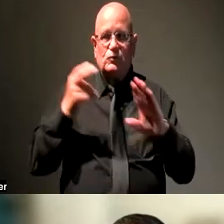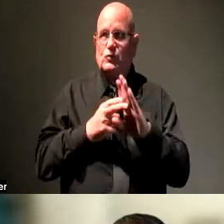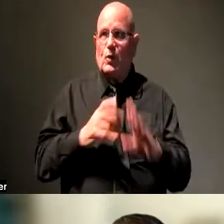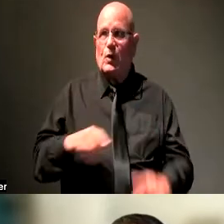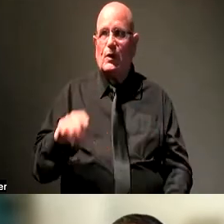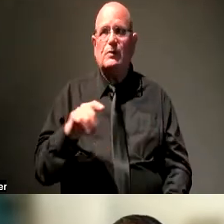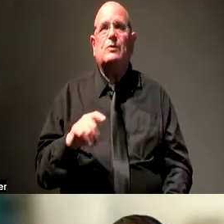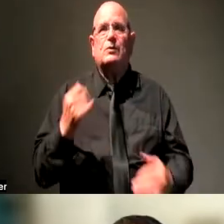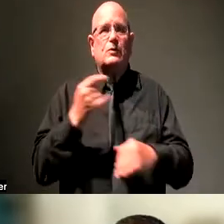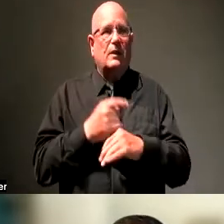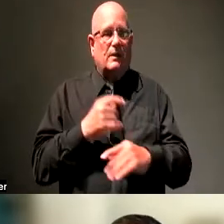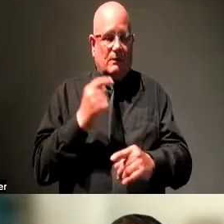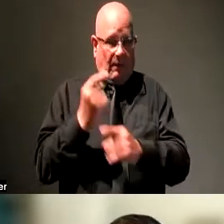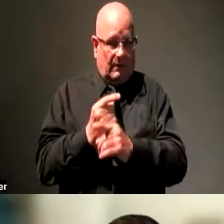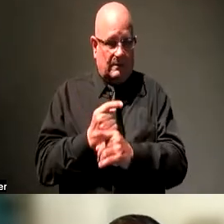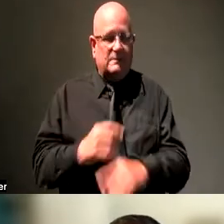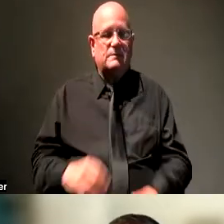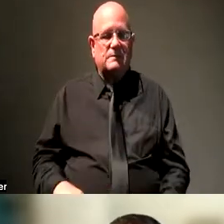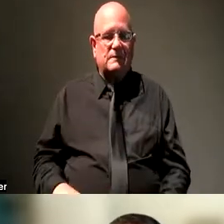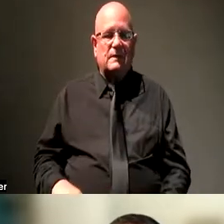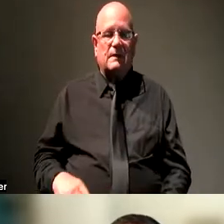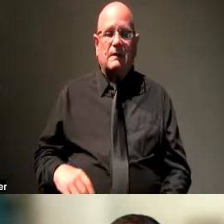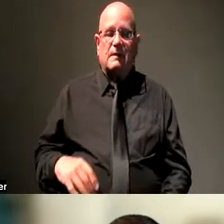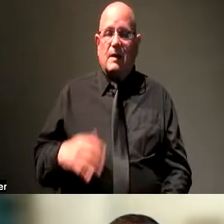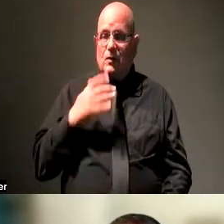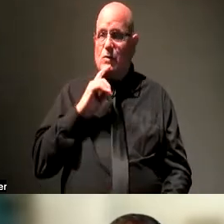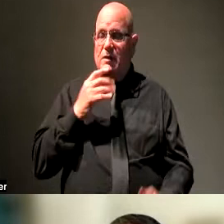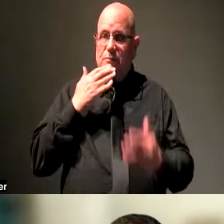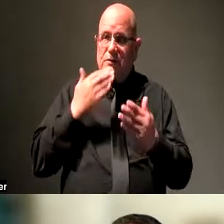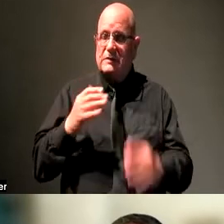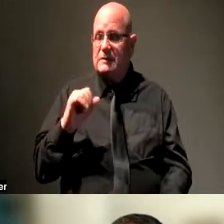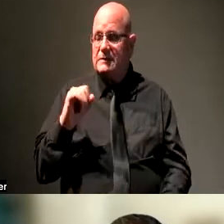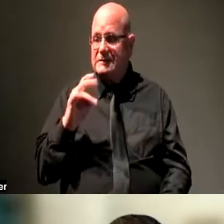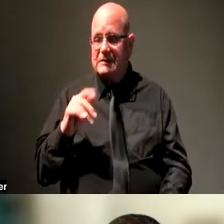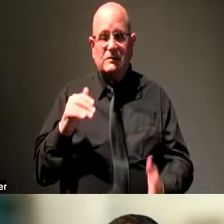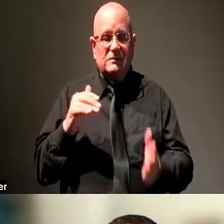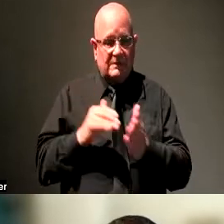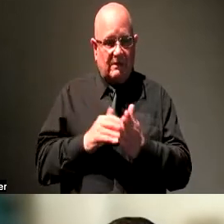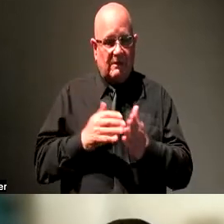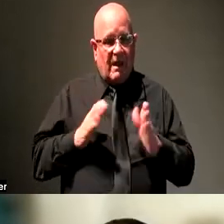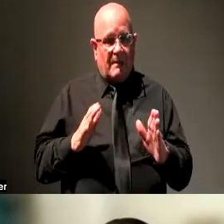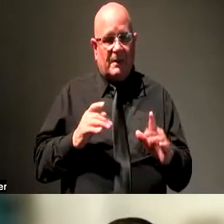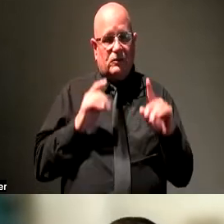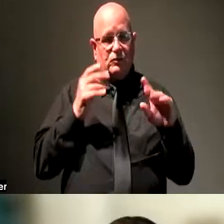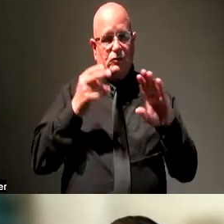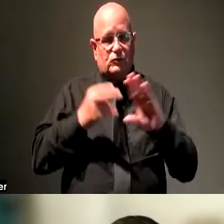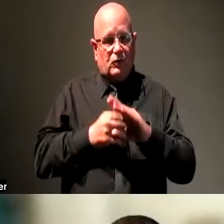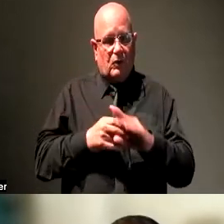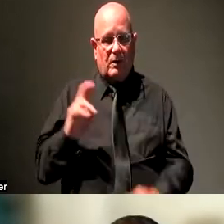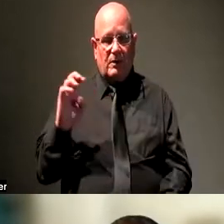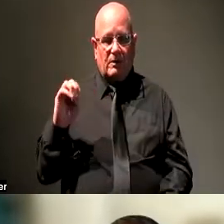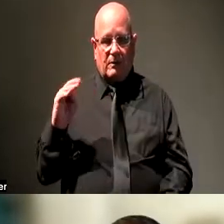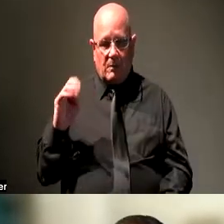appreciate Signal Centers having me come in remotely. The plan was originally for me to be there in person, but the job switch changed